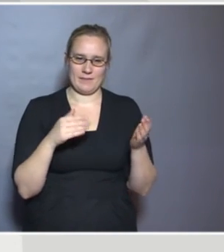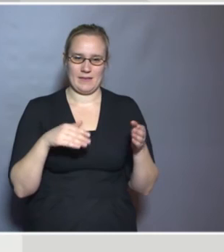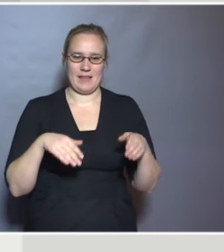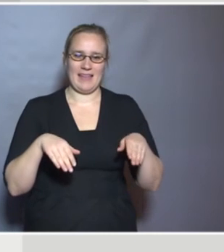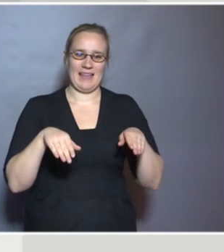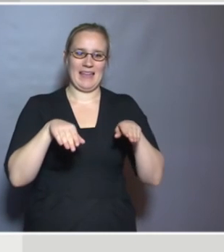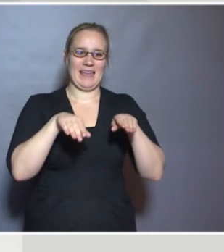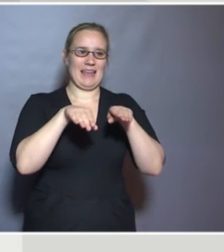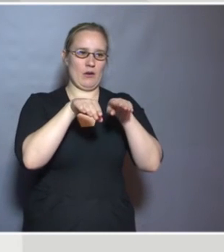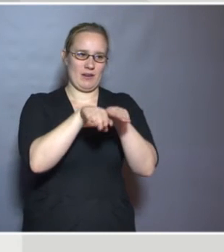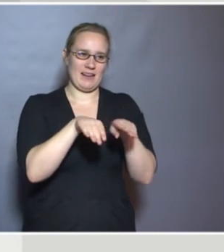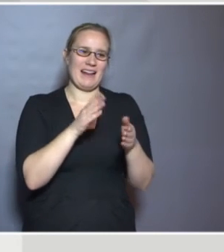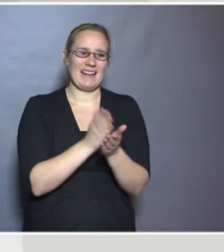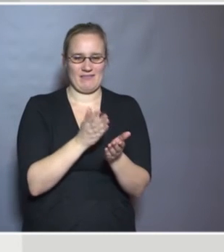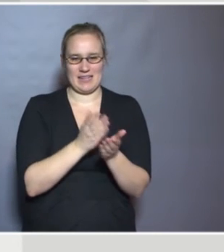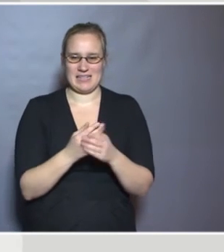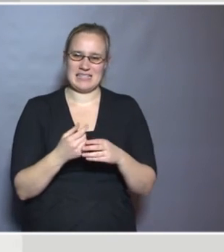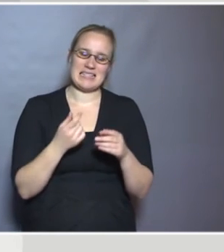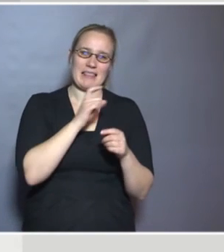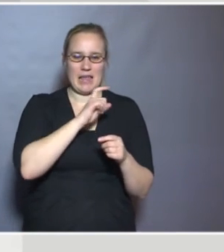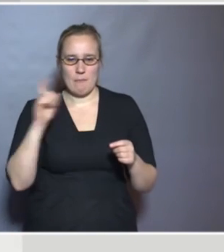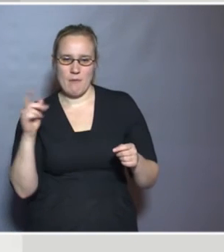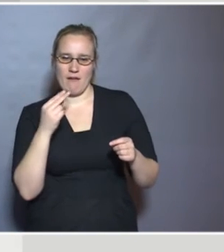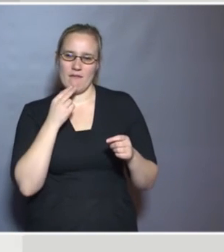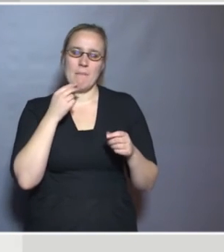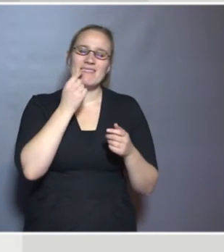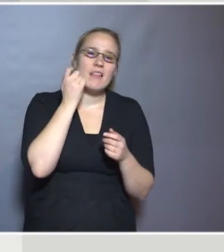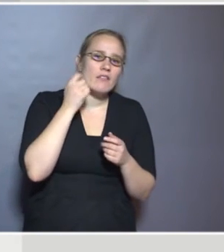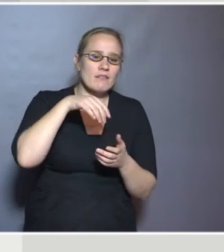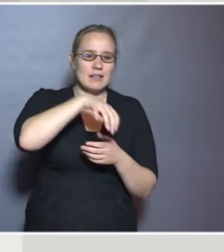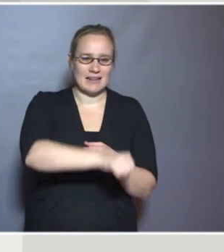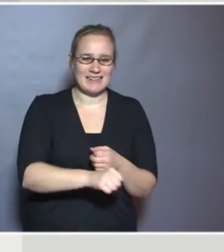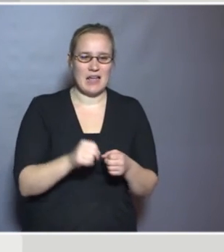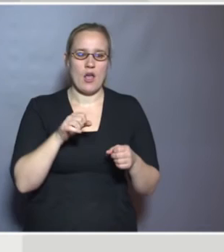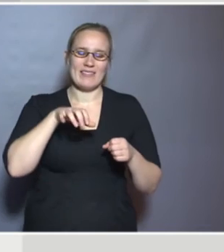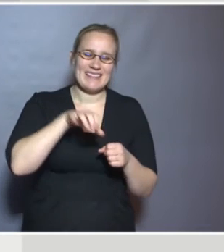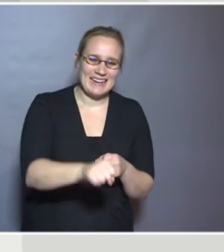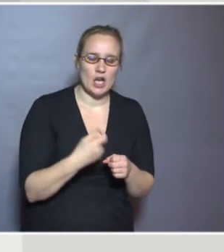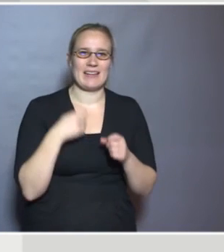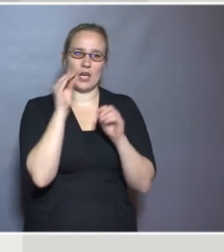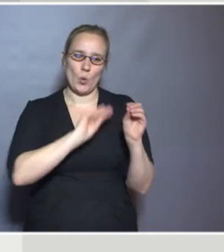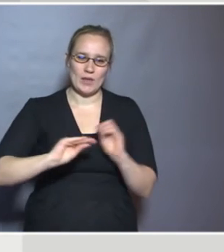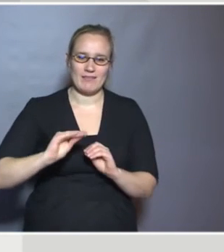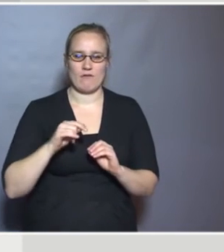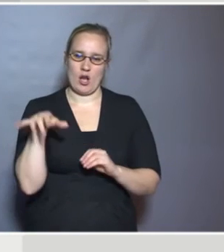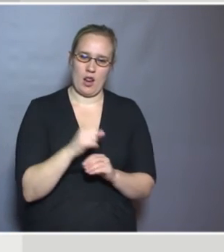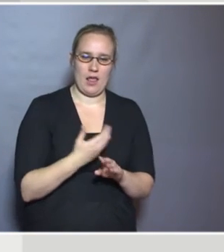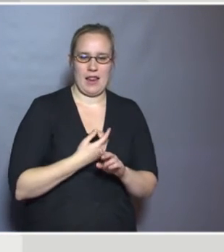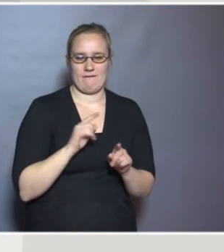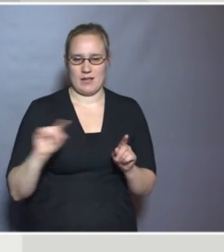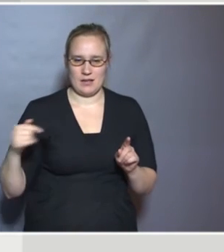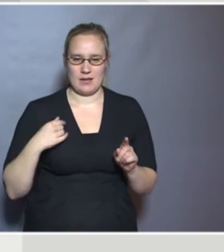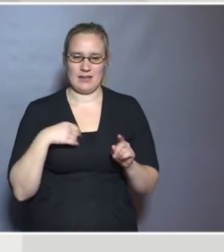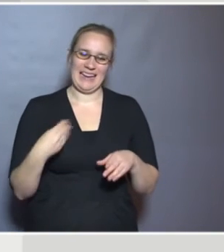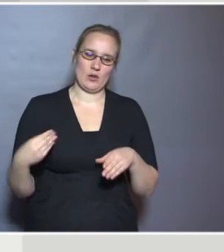issues. What data is available that tells us about access to education for all learners, access to